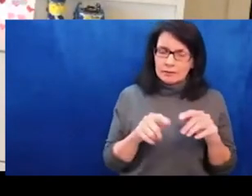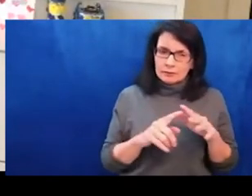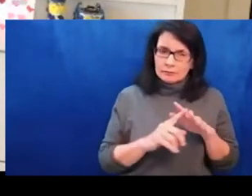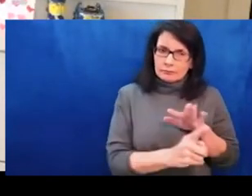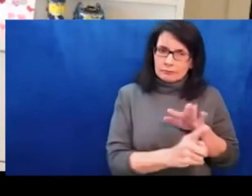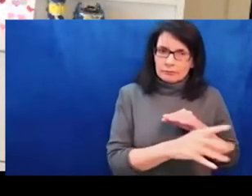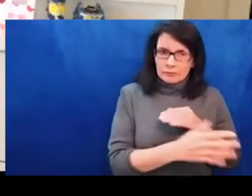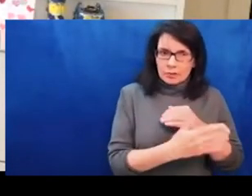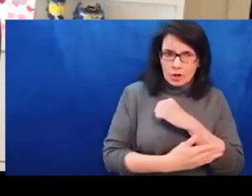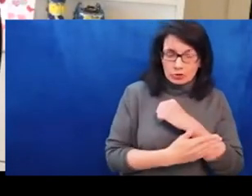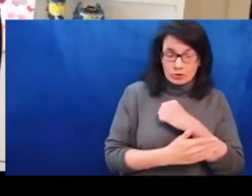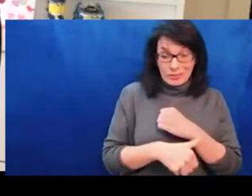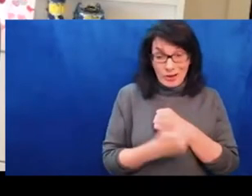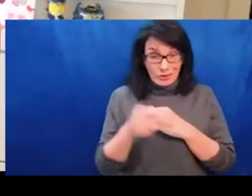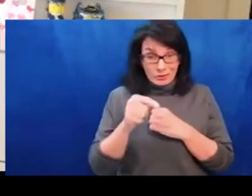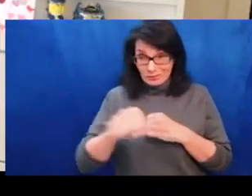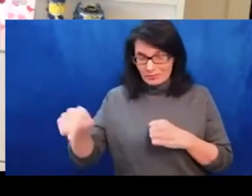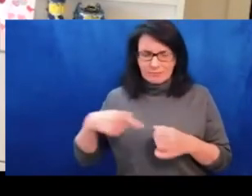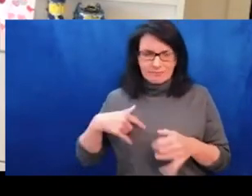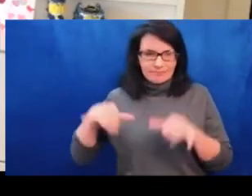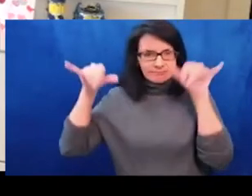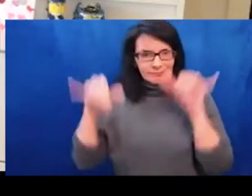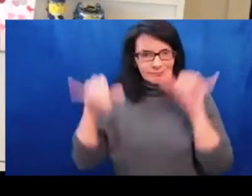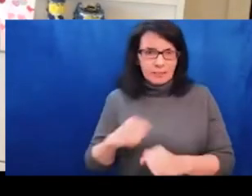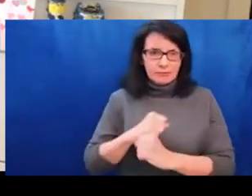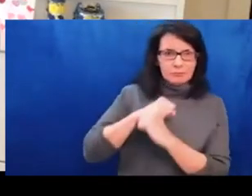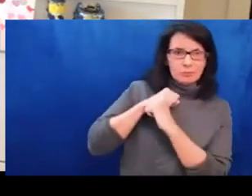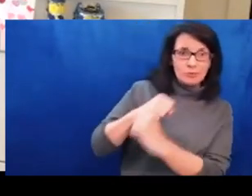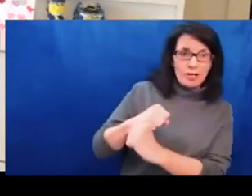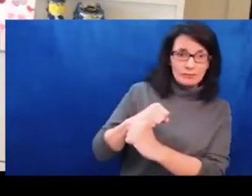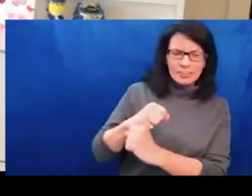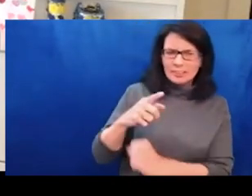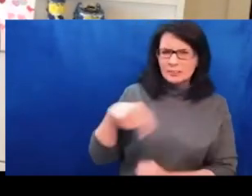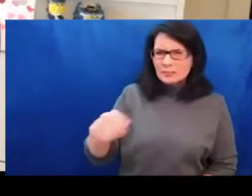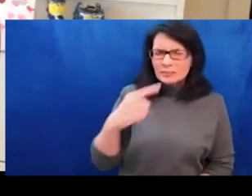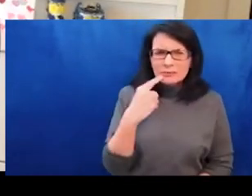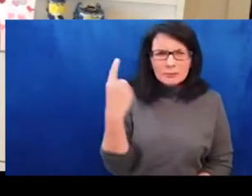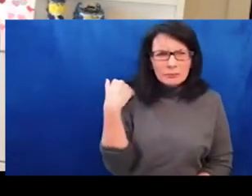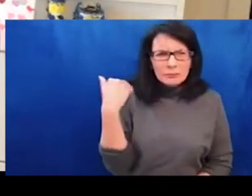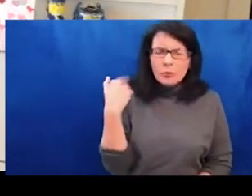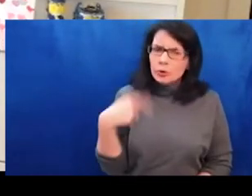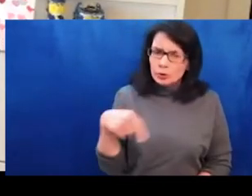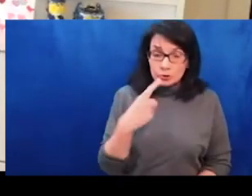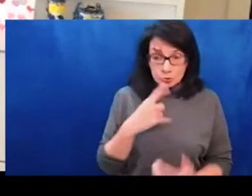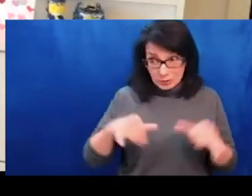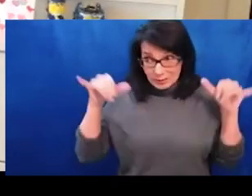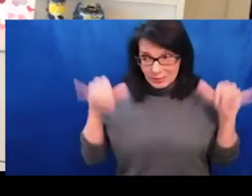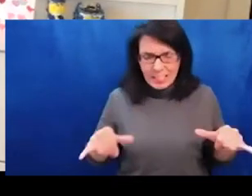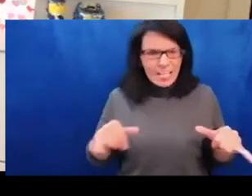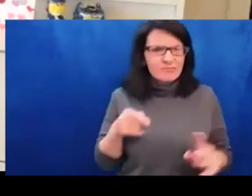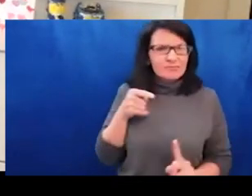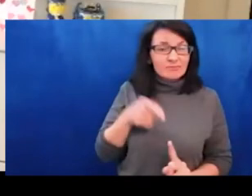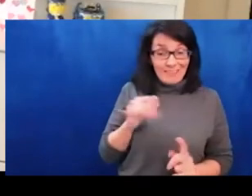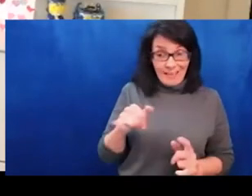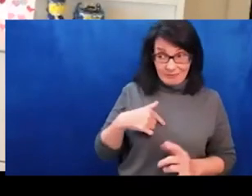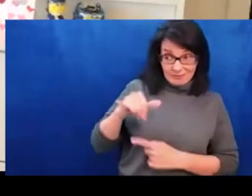as I mentioned, it's a project of PEN America and PEN is one of more than 100 centers worldwide that make up the PEN International Network.